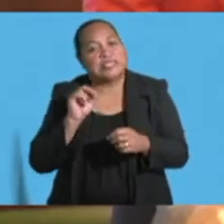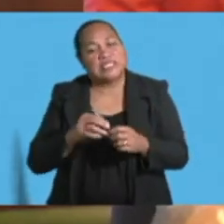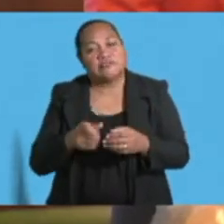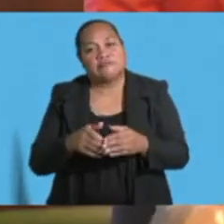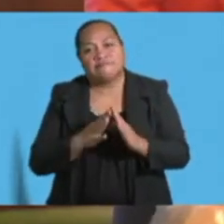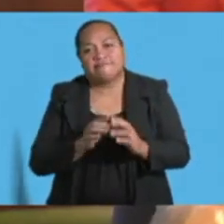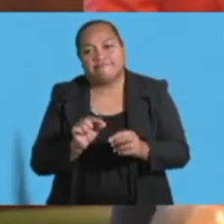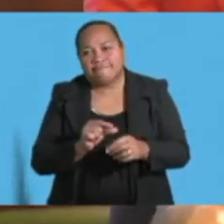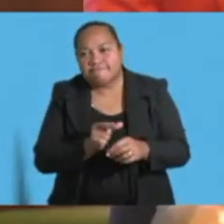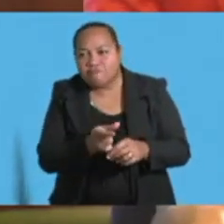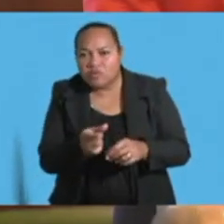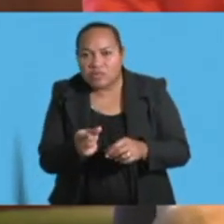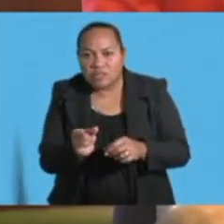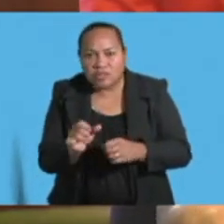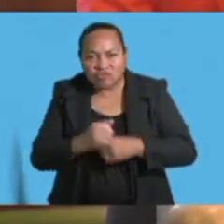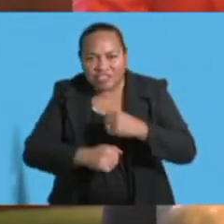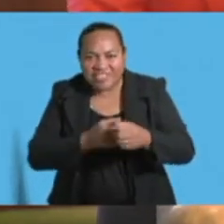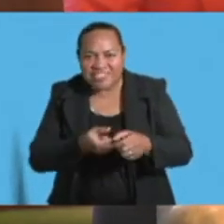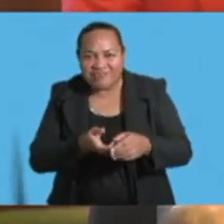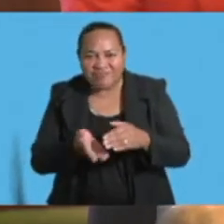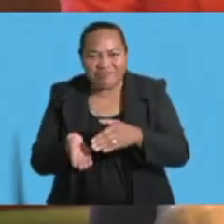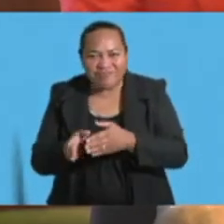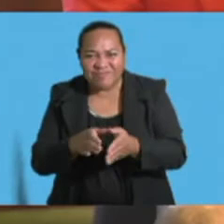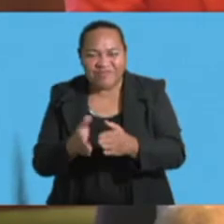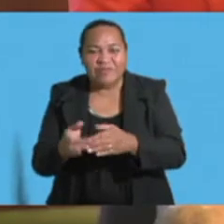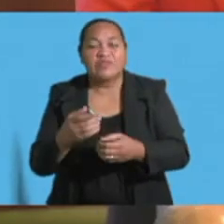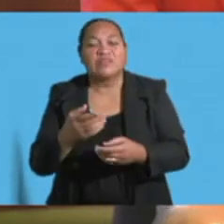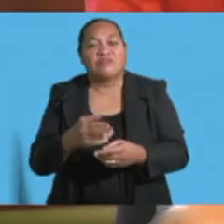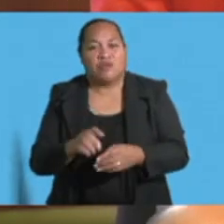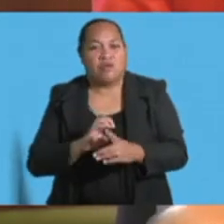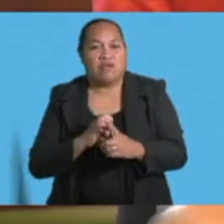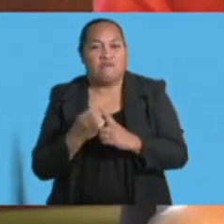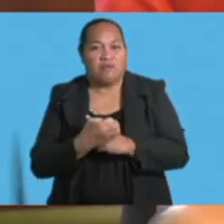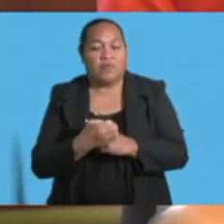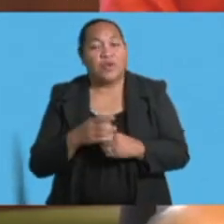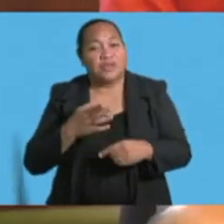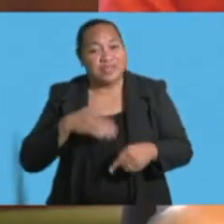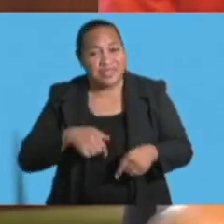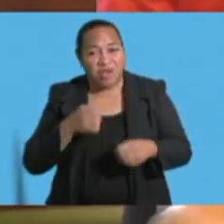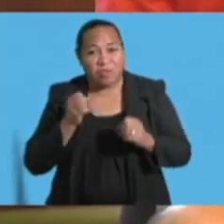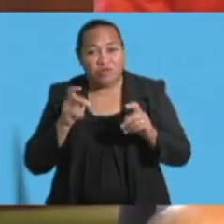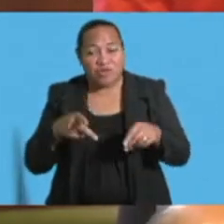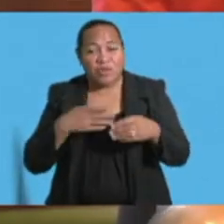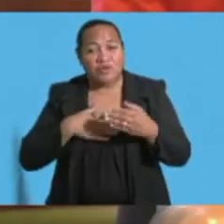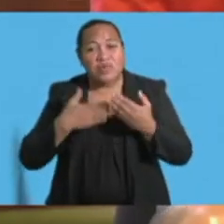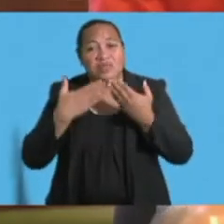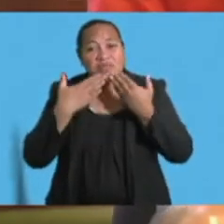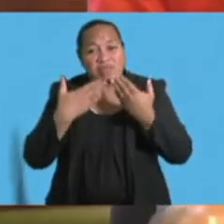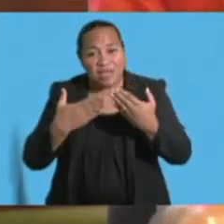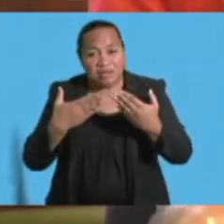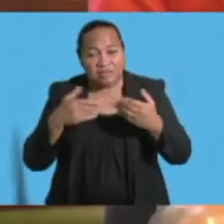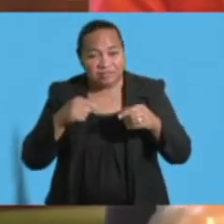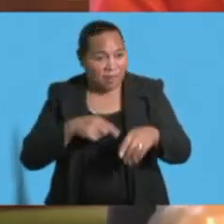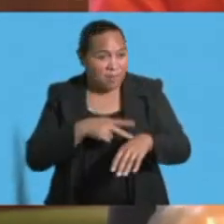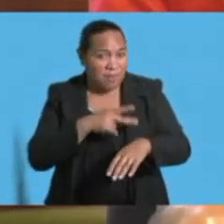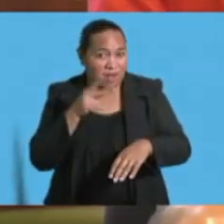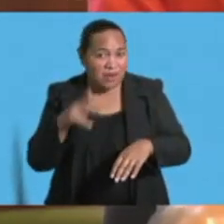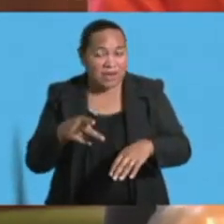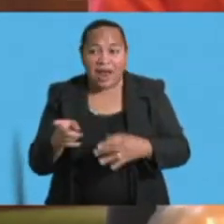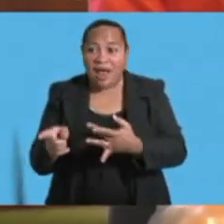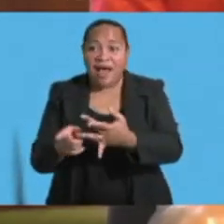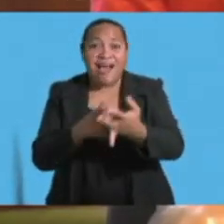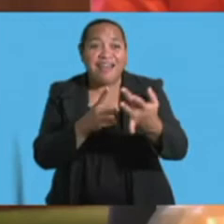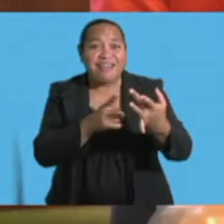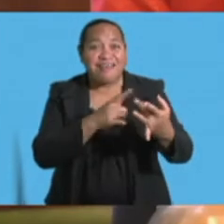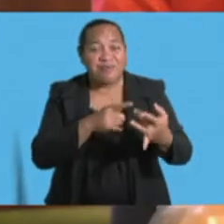to our environment. Madam Speaker, take this opportunity to thank this House and all other citizens who have shown an increased